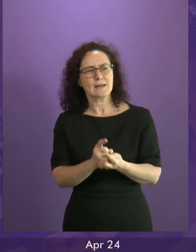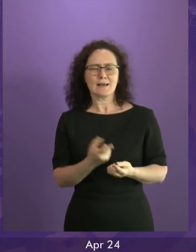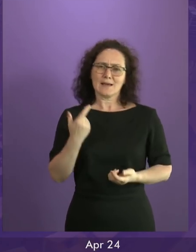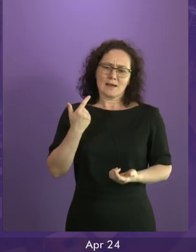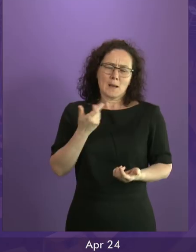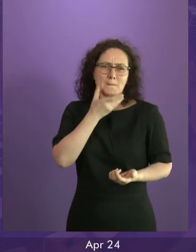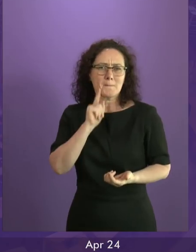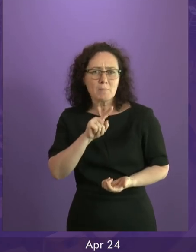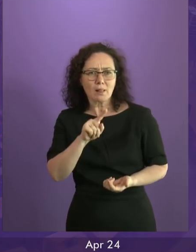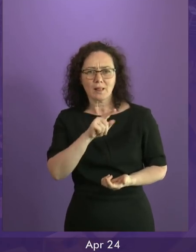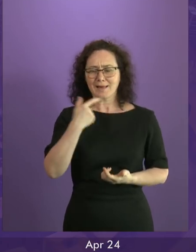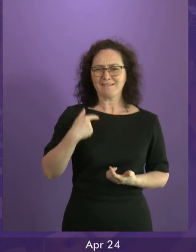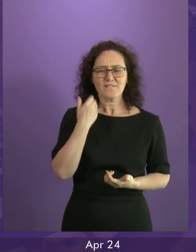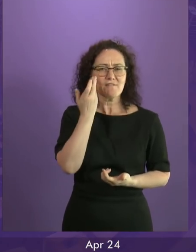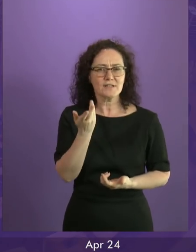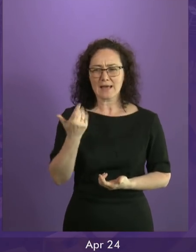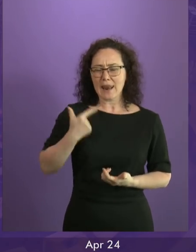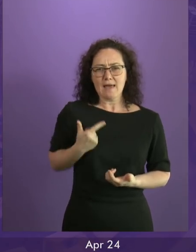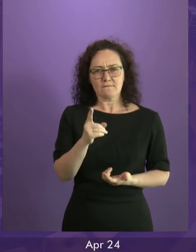experiences of people across Scotland.